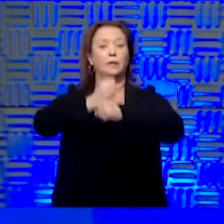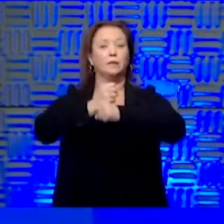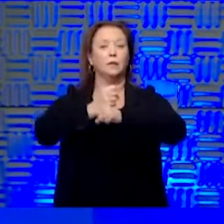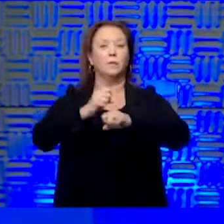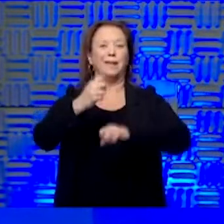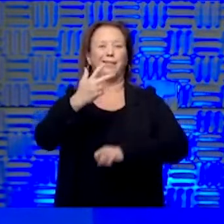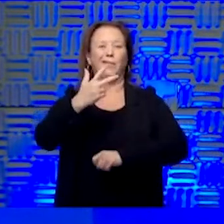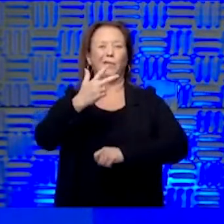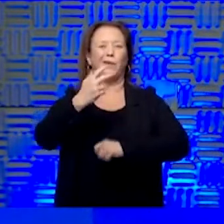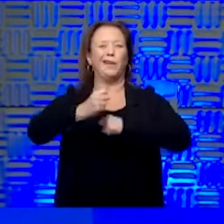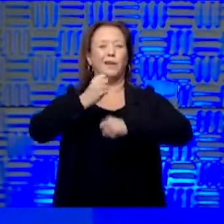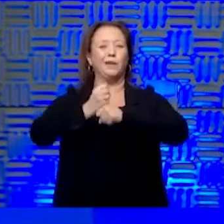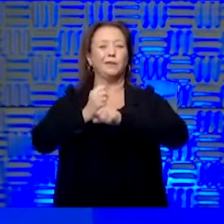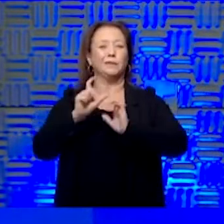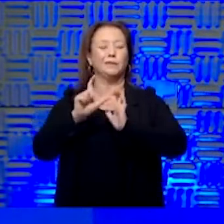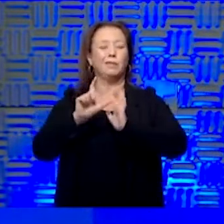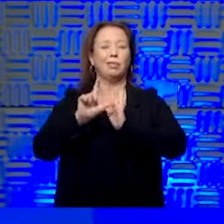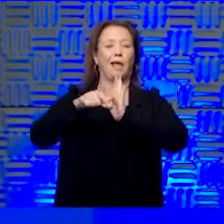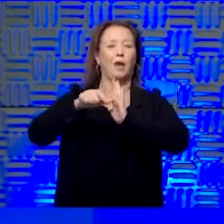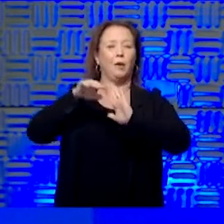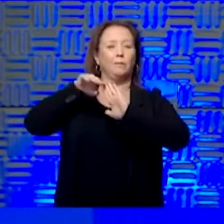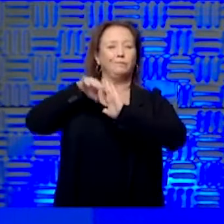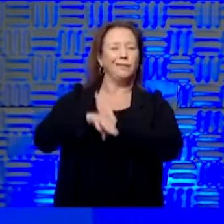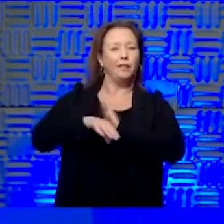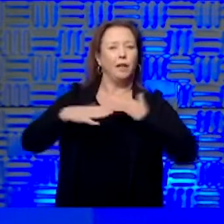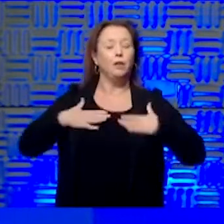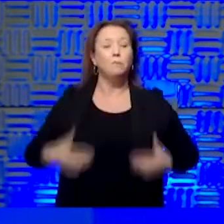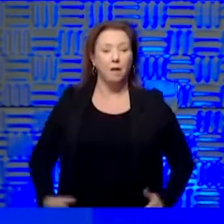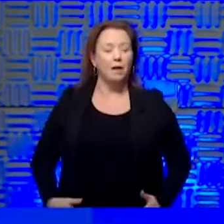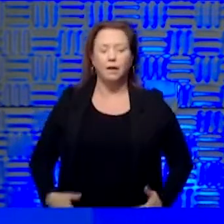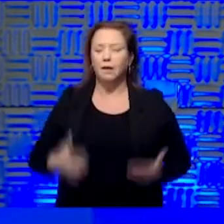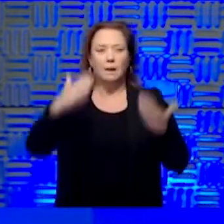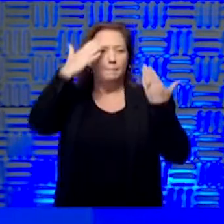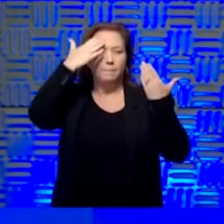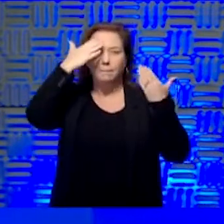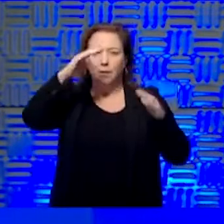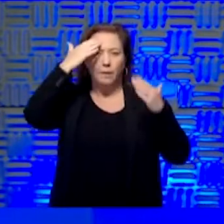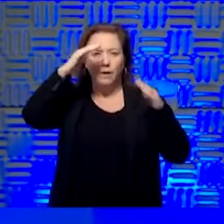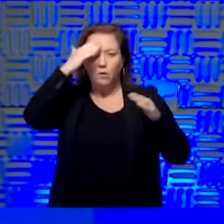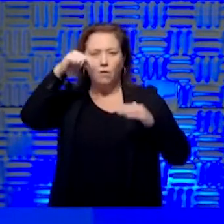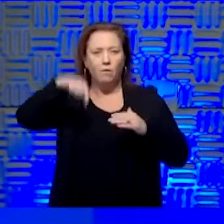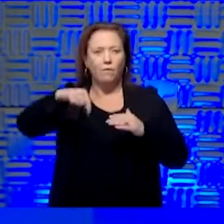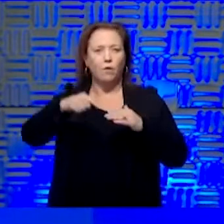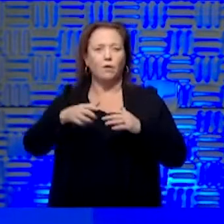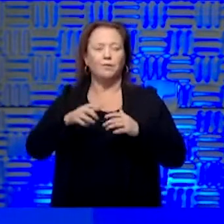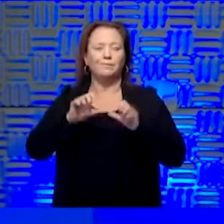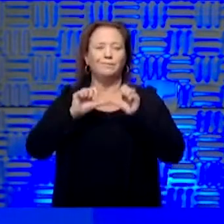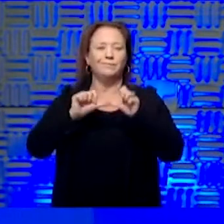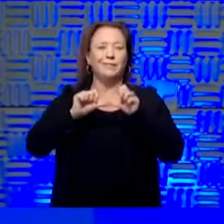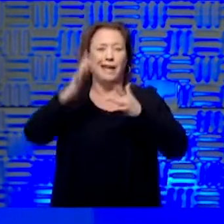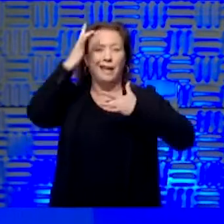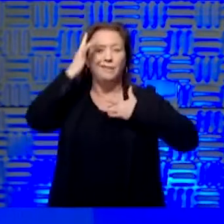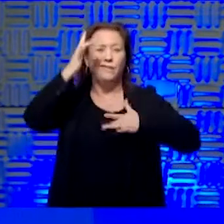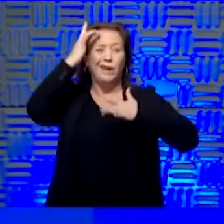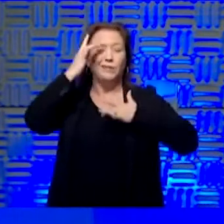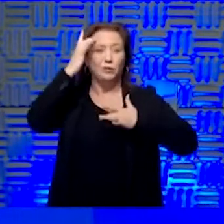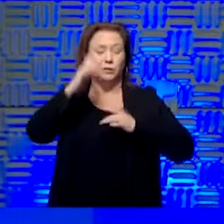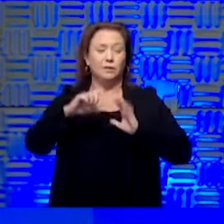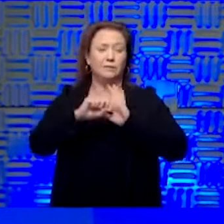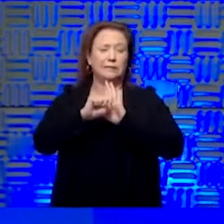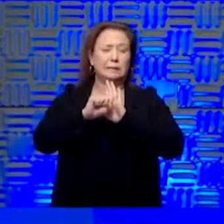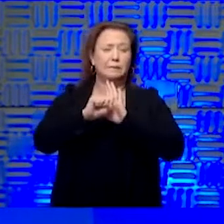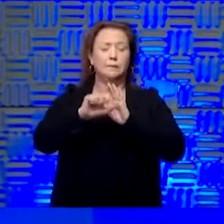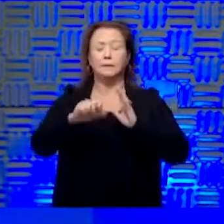decline in your body. But we don't know exactly what that means for infection-wise, and are you going to have symptoms?